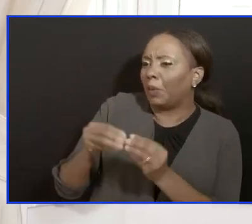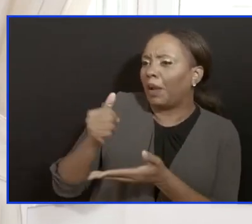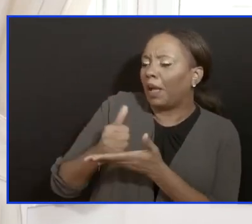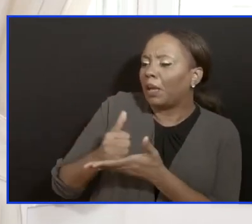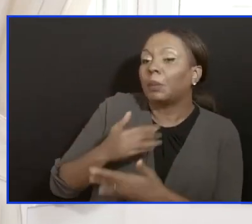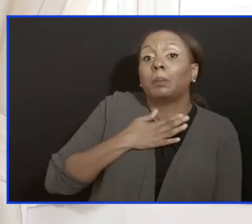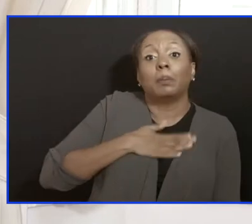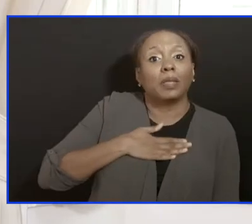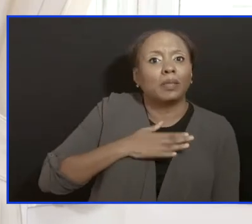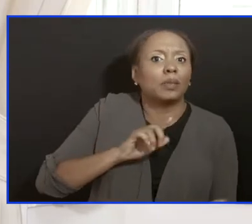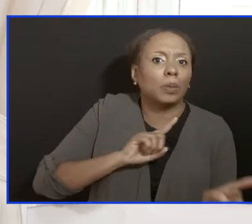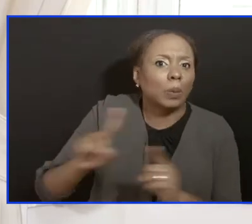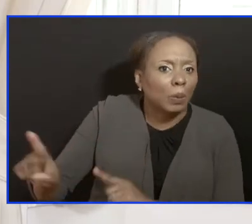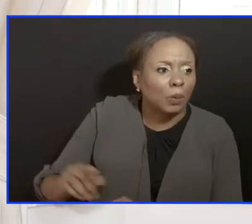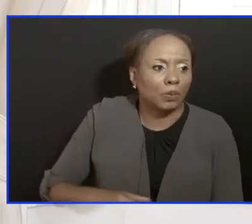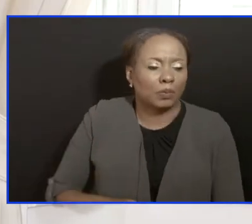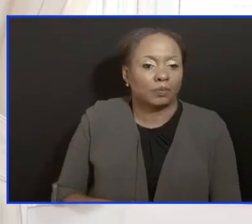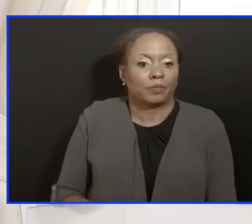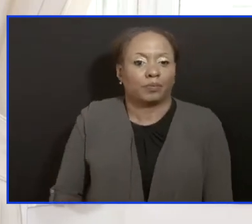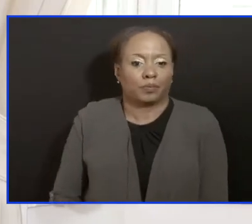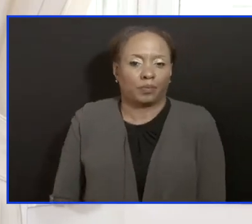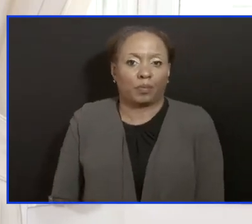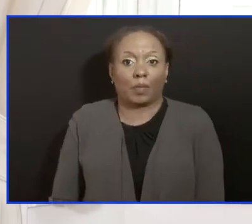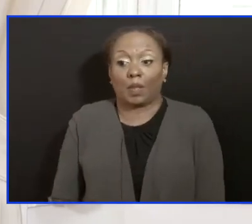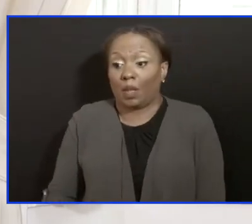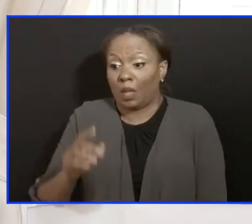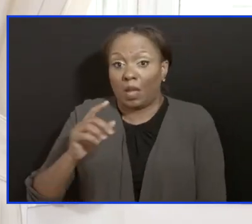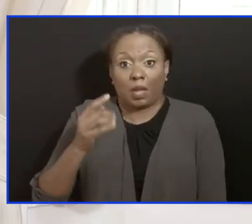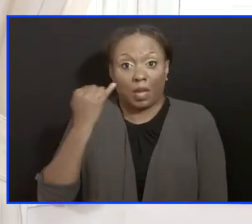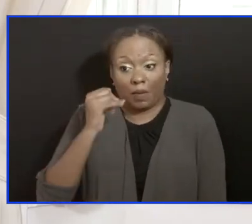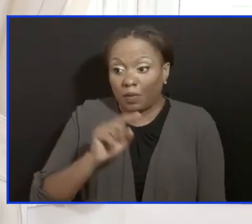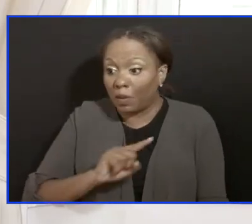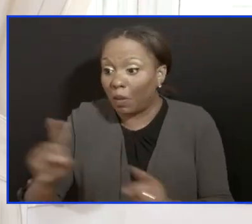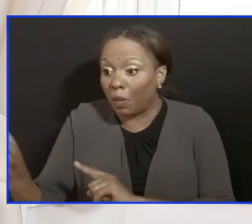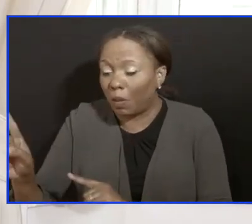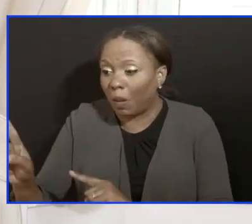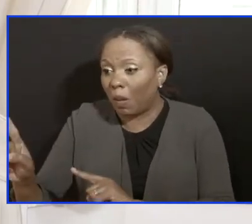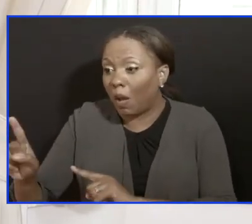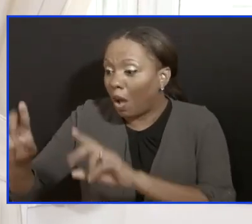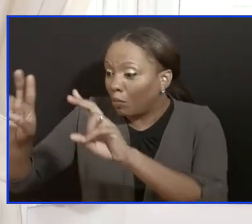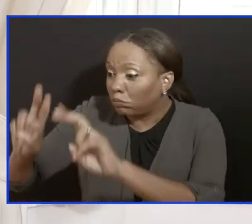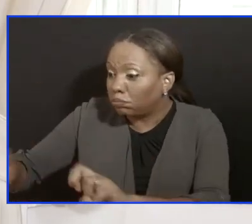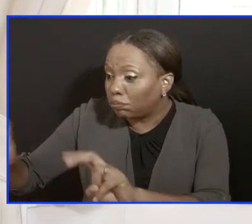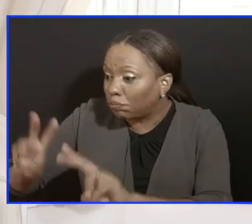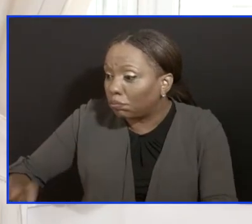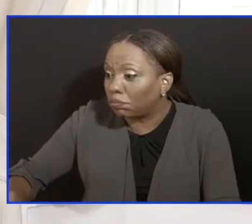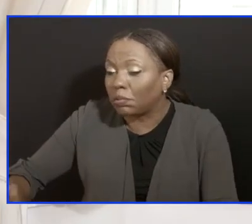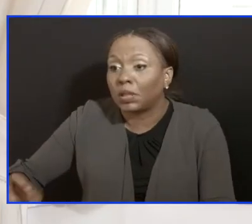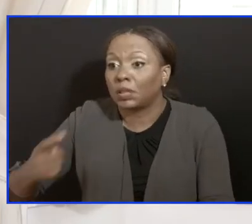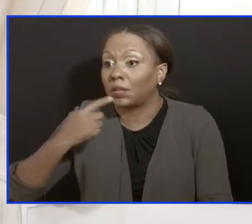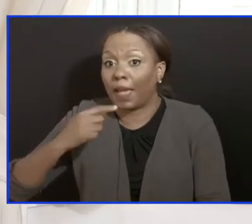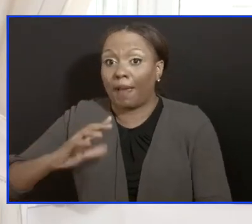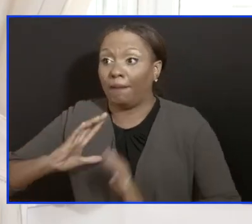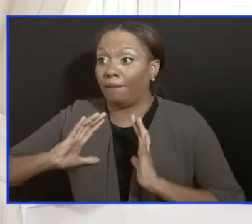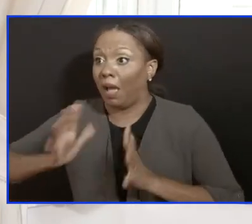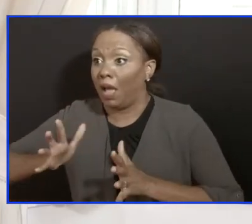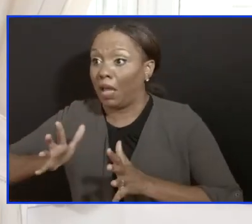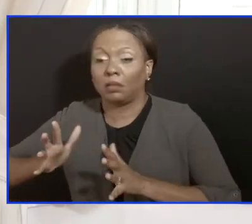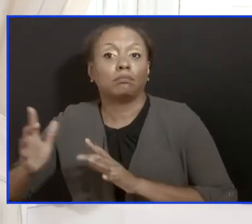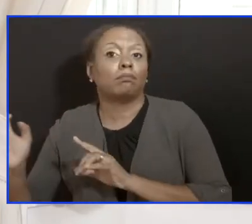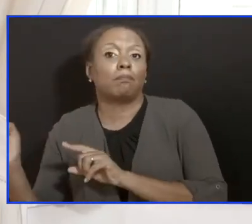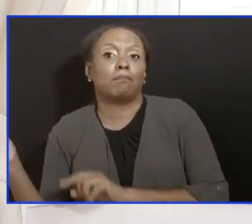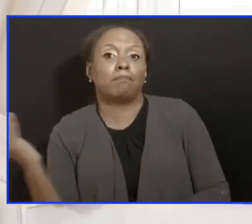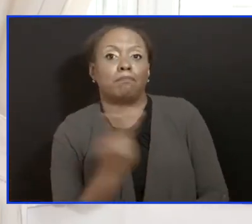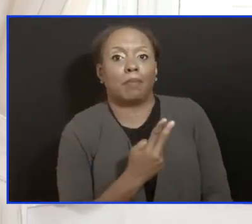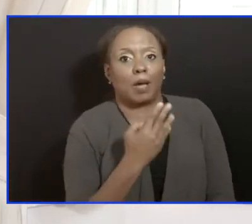Dr. Ford and his team thinks that you are safe to come back out after they have assessed you, they will call us and they will tell us, okay, safe for retransfer